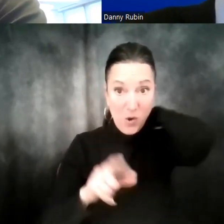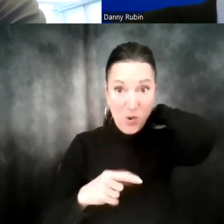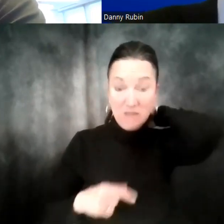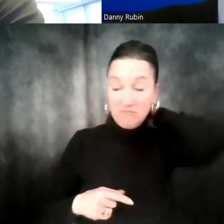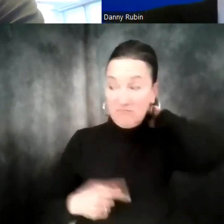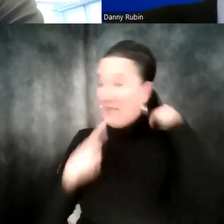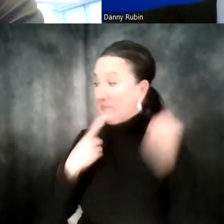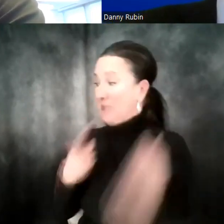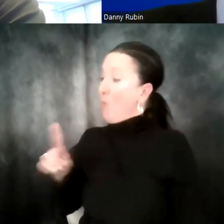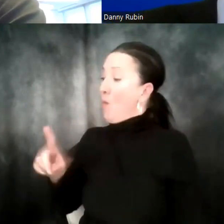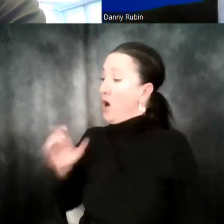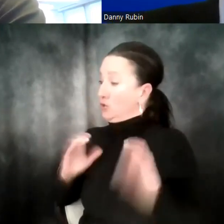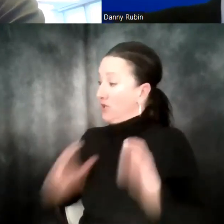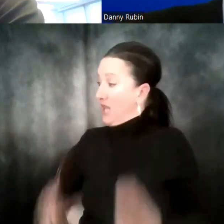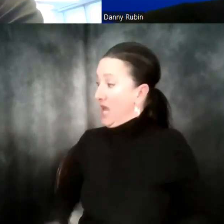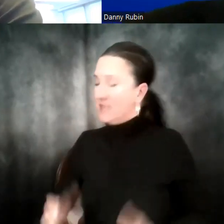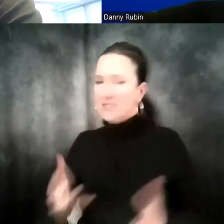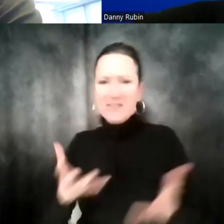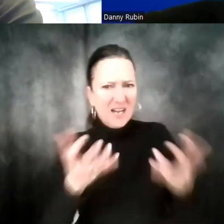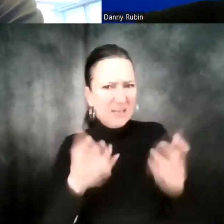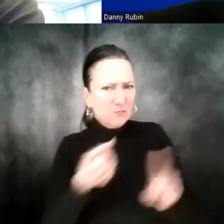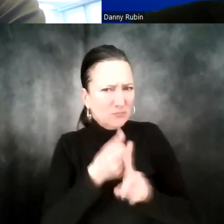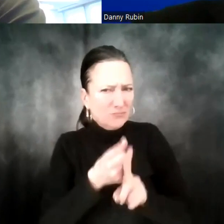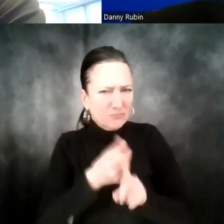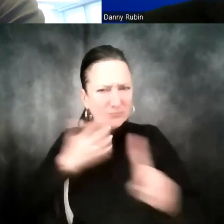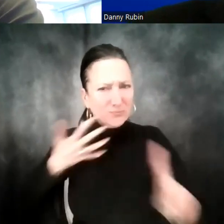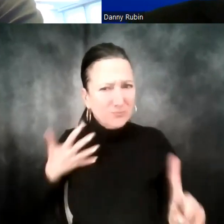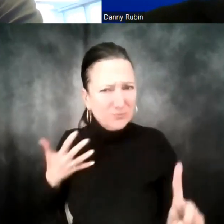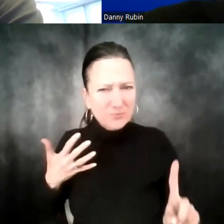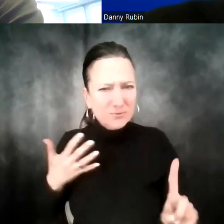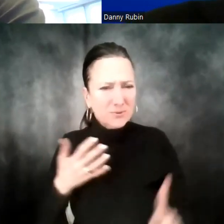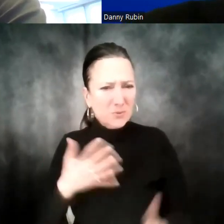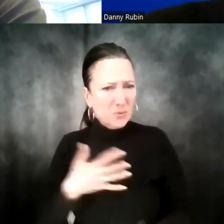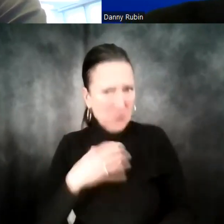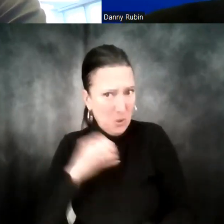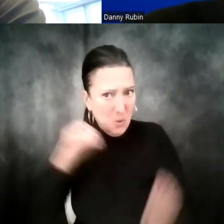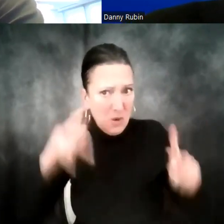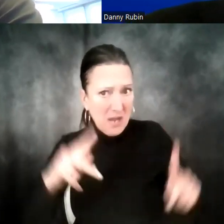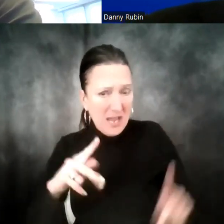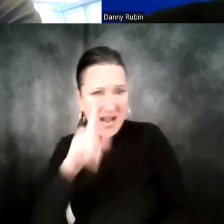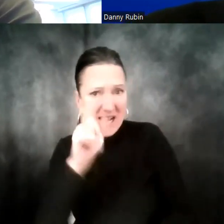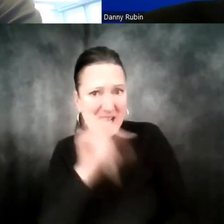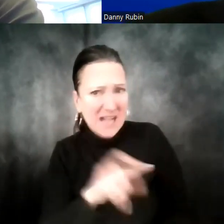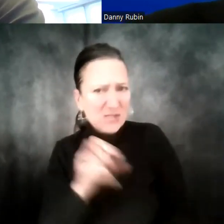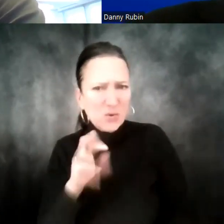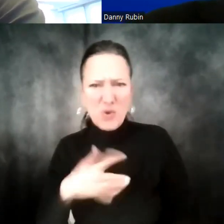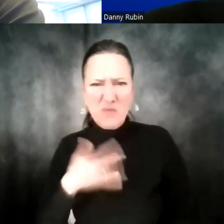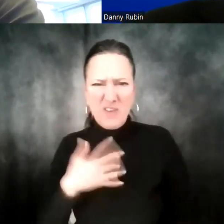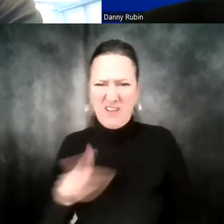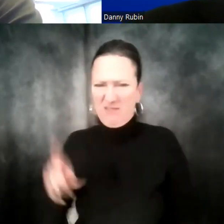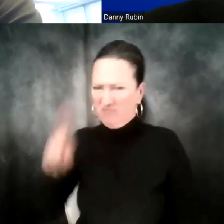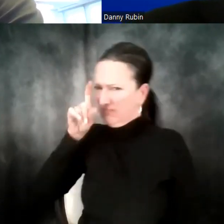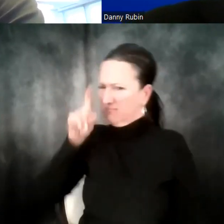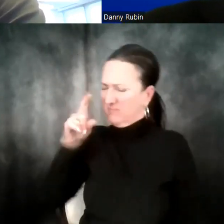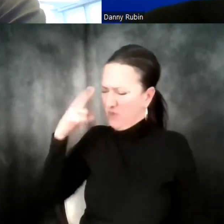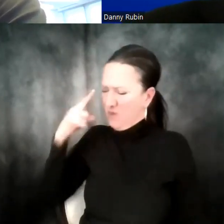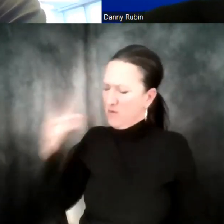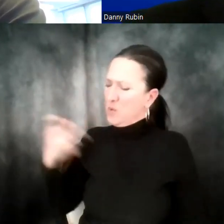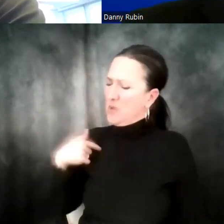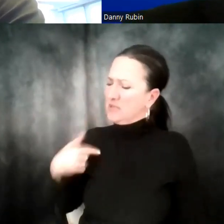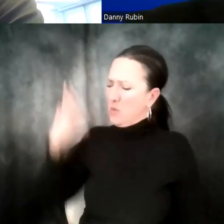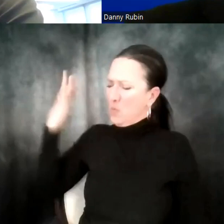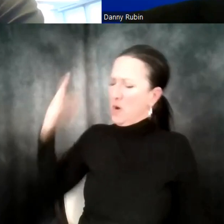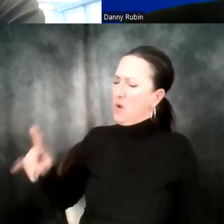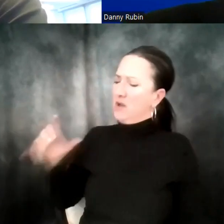If I asked you to tell me more about that, would you be offended that I asked, or would you be happy that I asked and you want to tell me more?